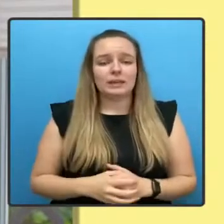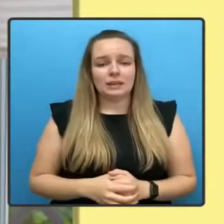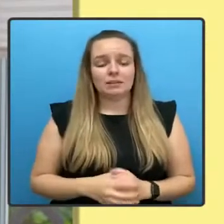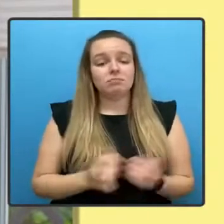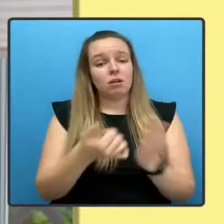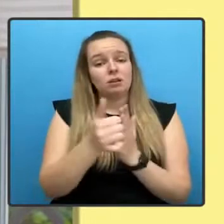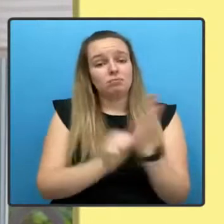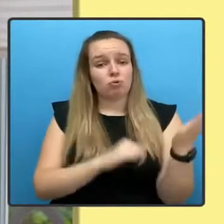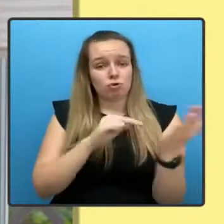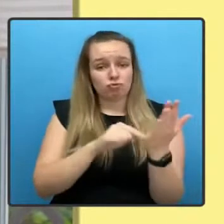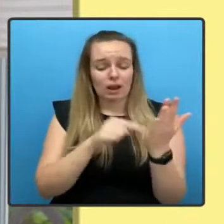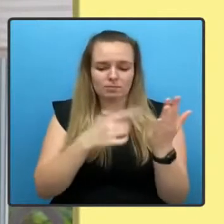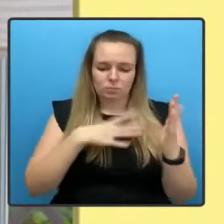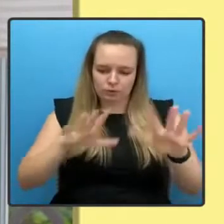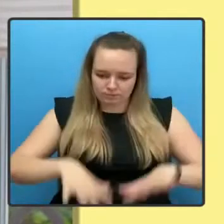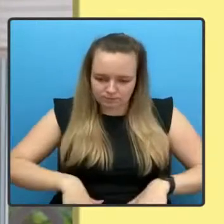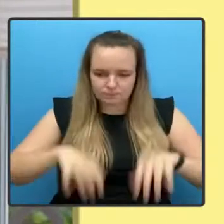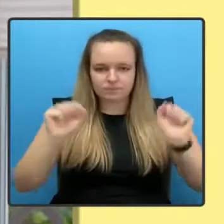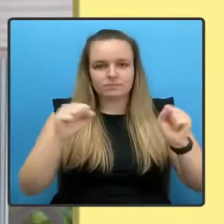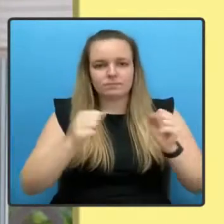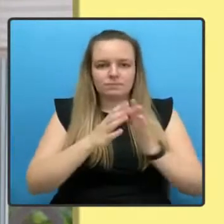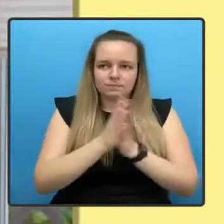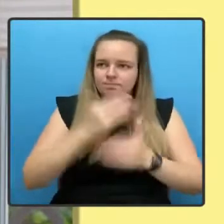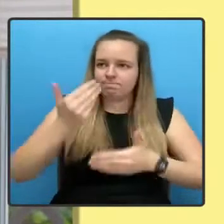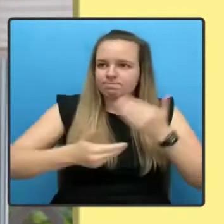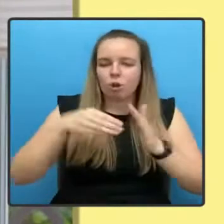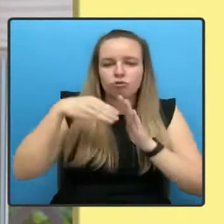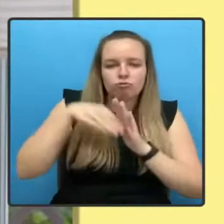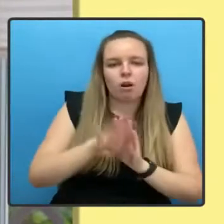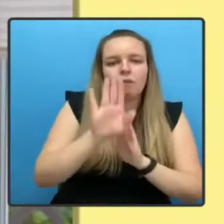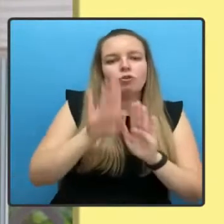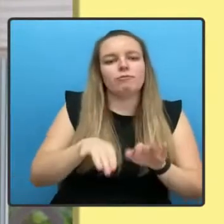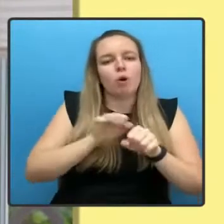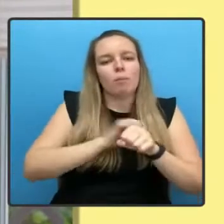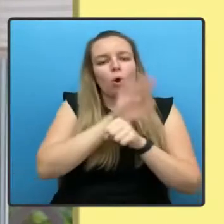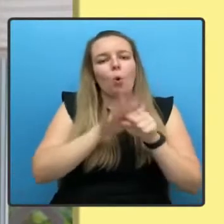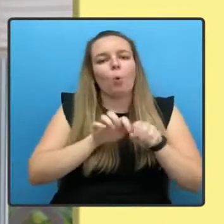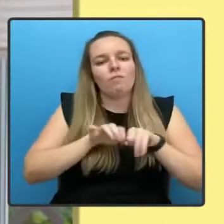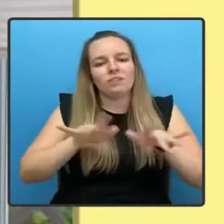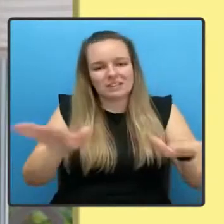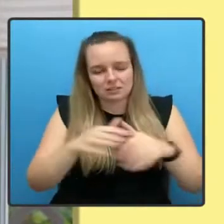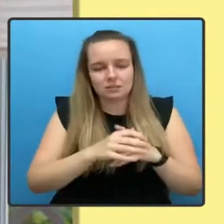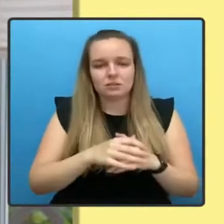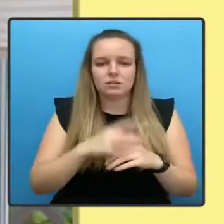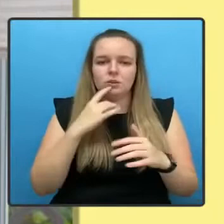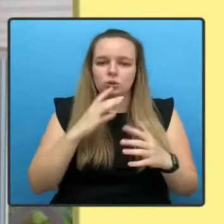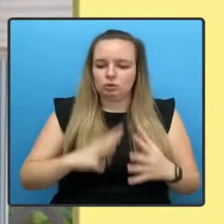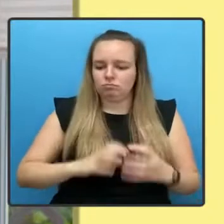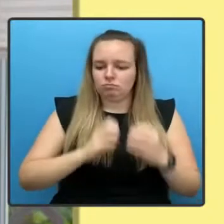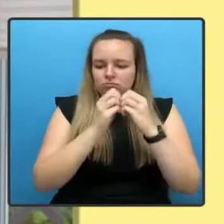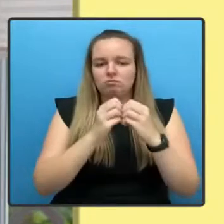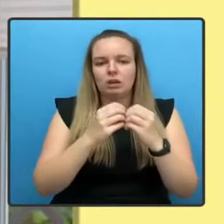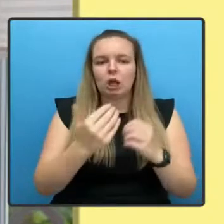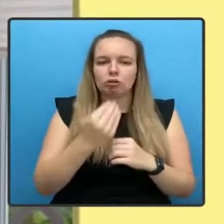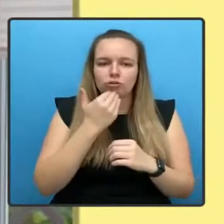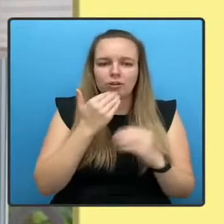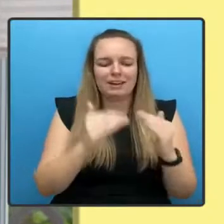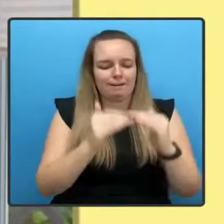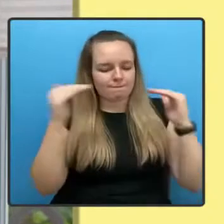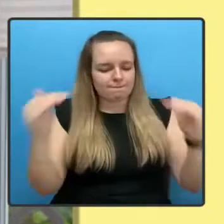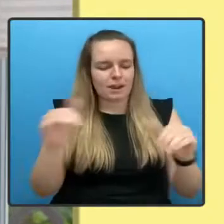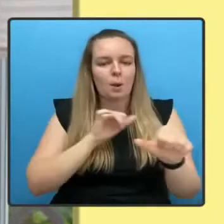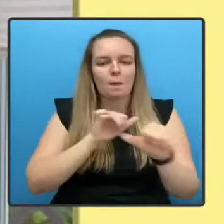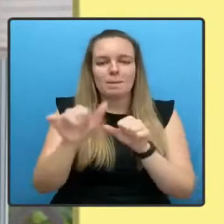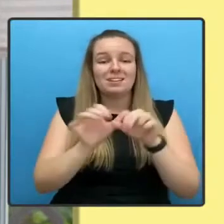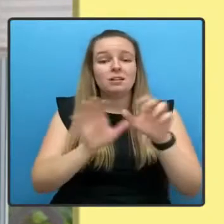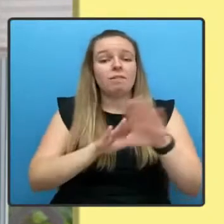drive recovery from Covid and to build a greener, fairer, better future. At the heart of the programme